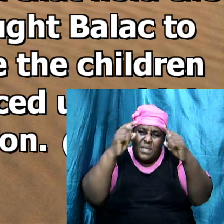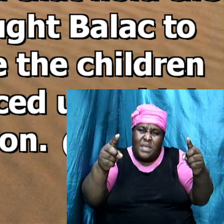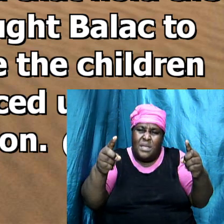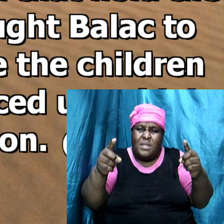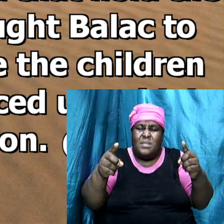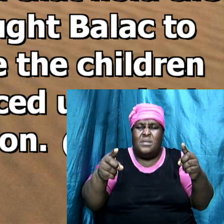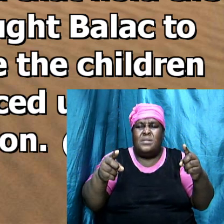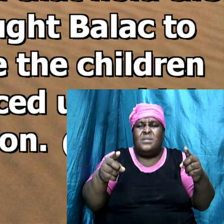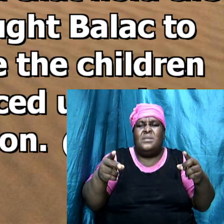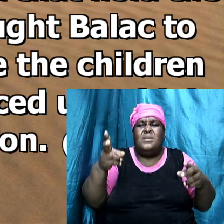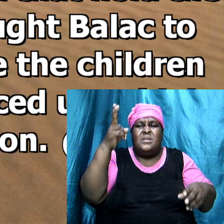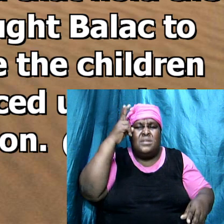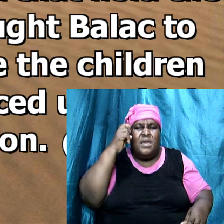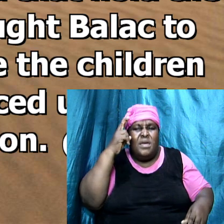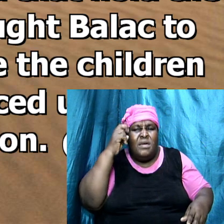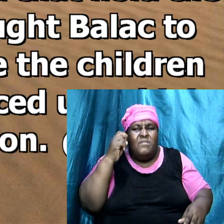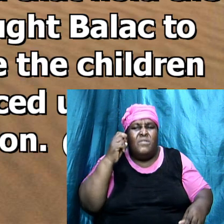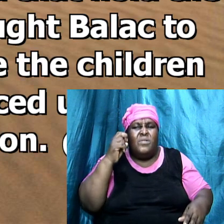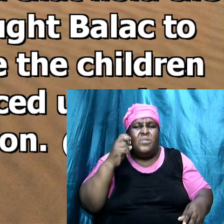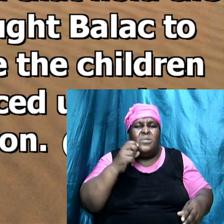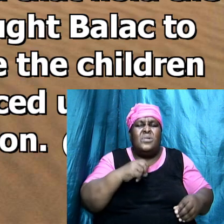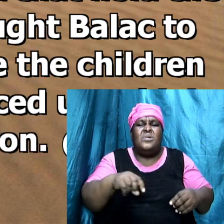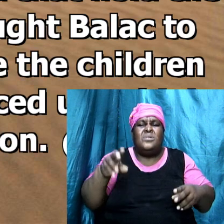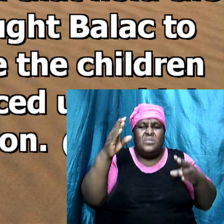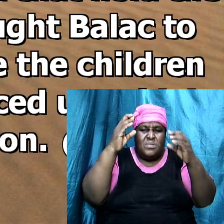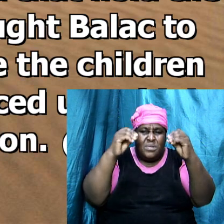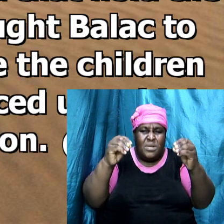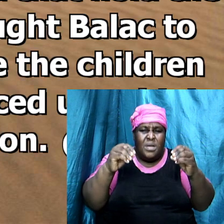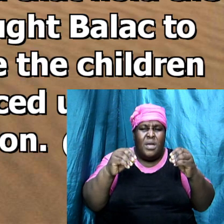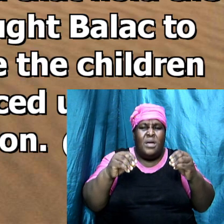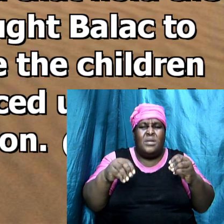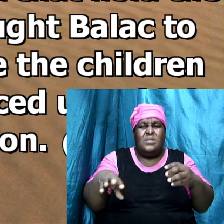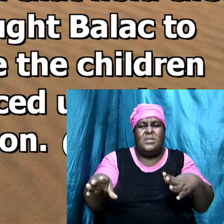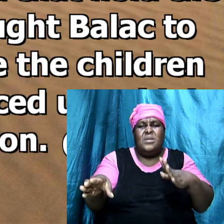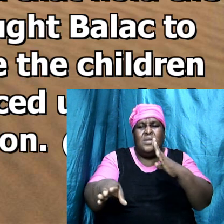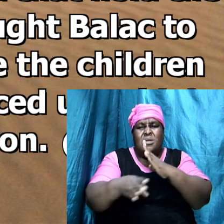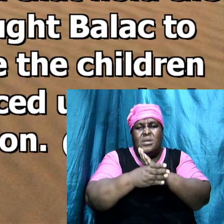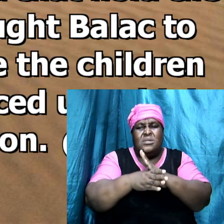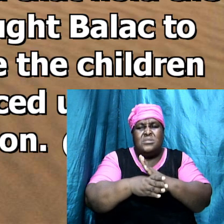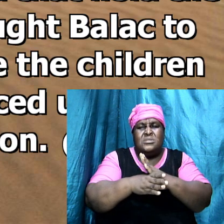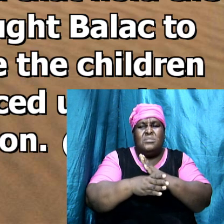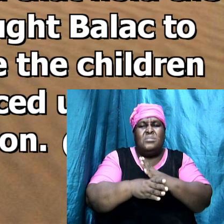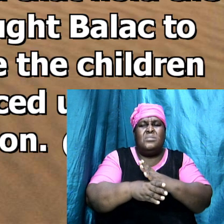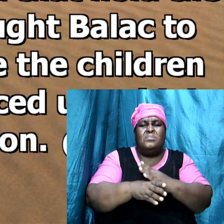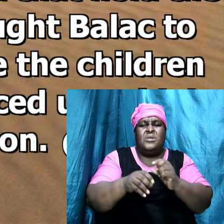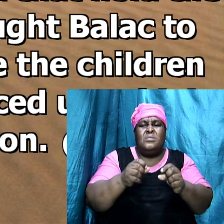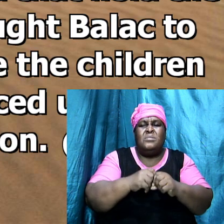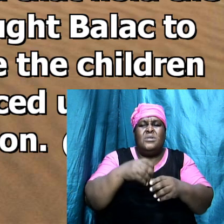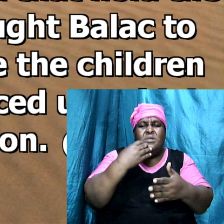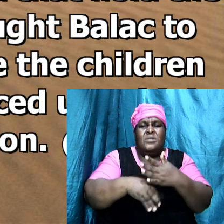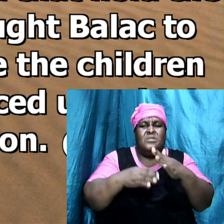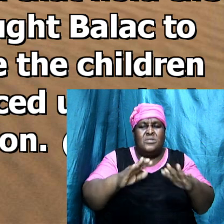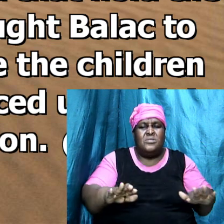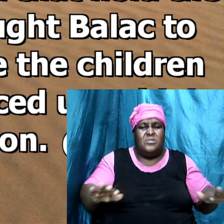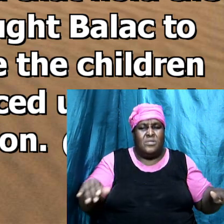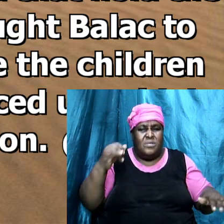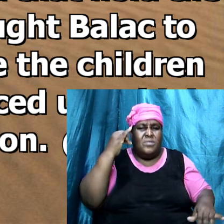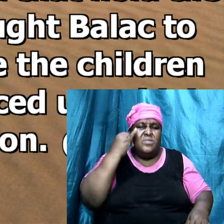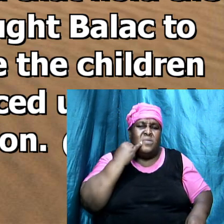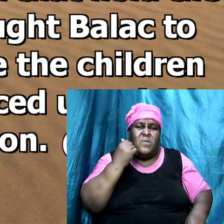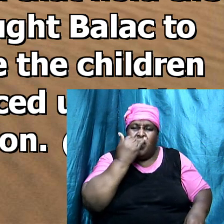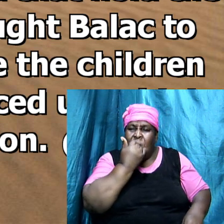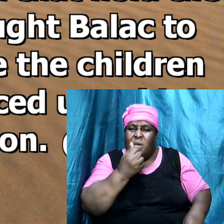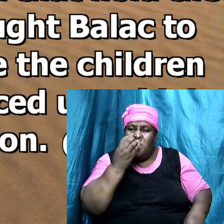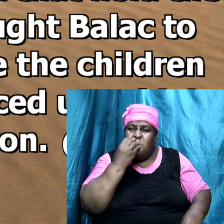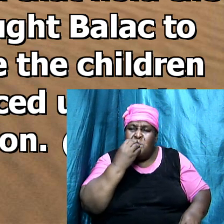Balaam, who taught Balaam to cast tumbling blocks before the children of Israel, to eat things sacrificed unto